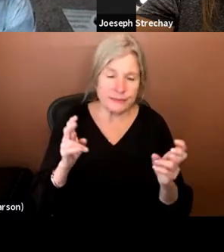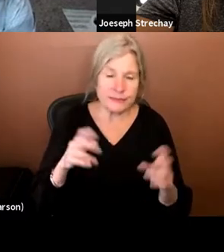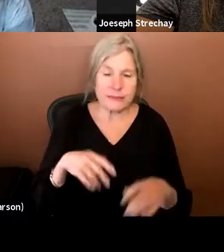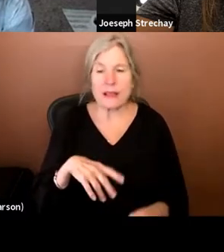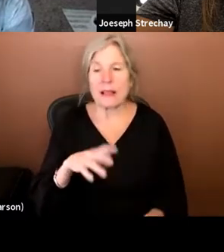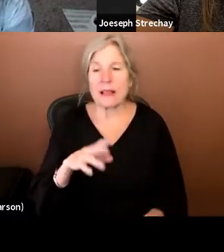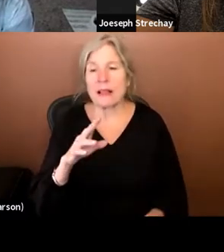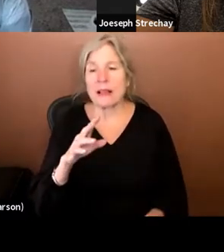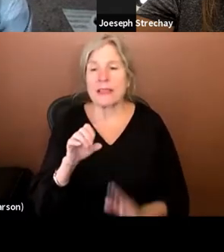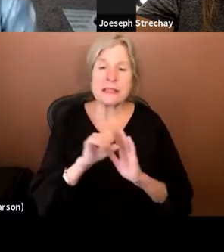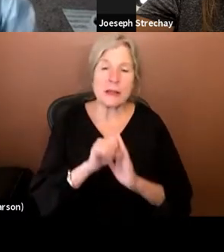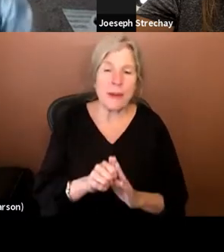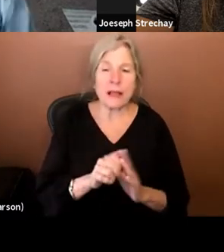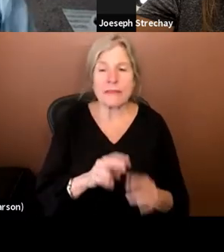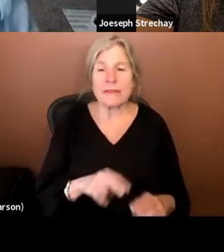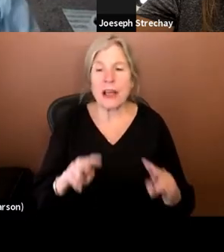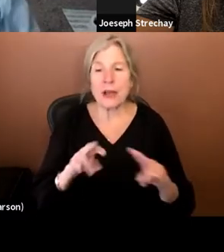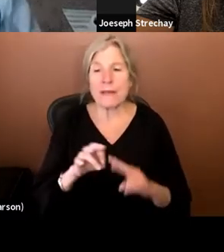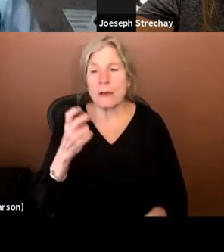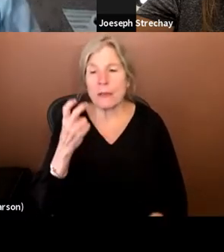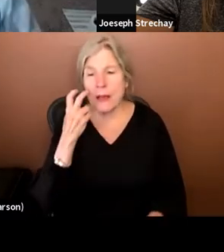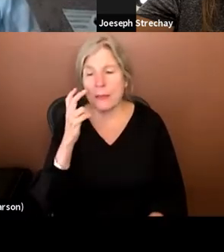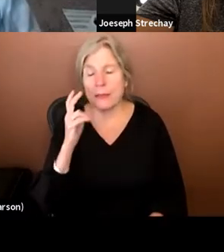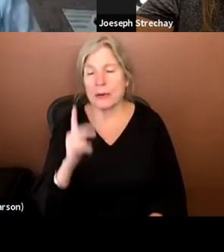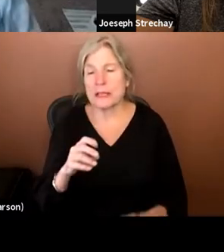this, the symbolic value of a blind person.